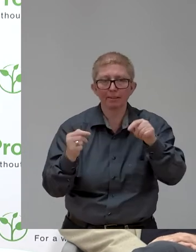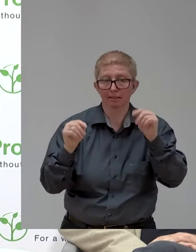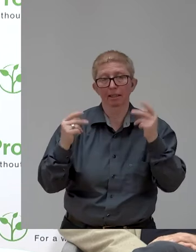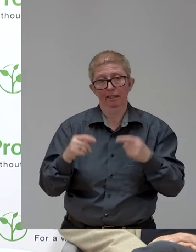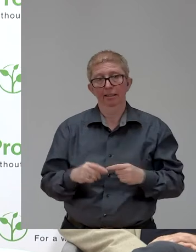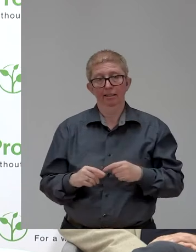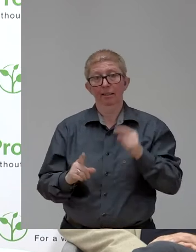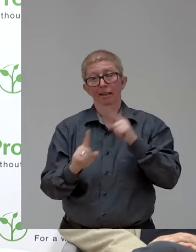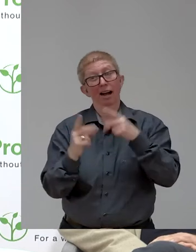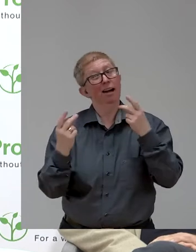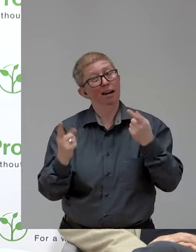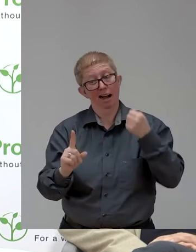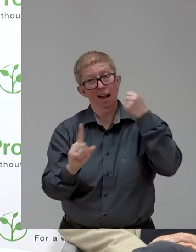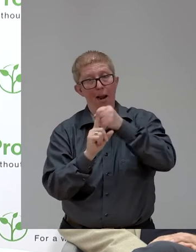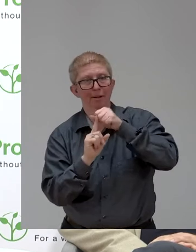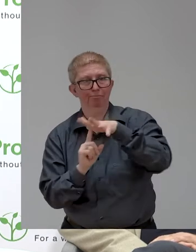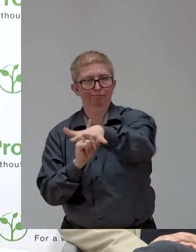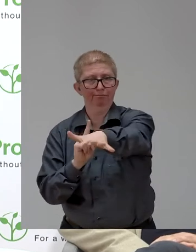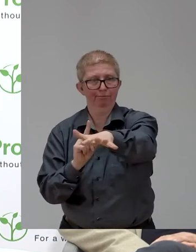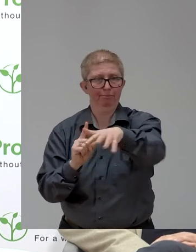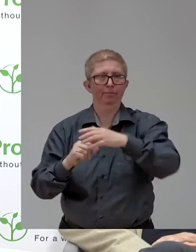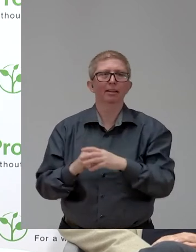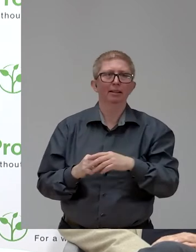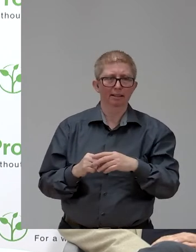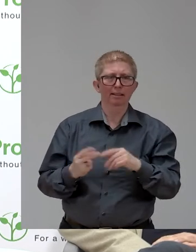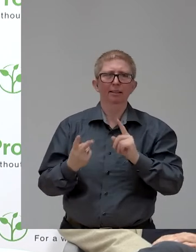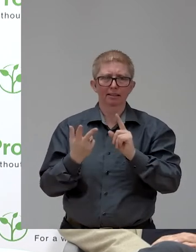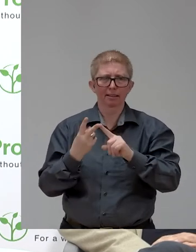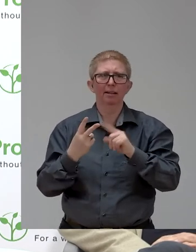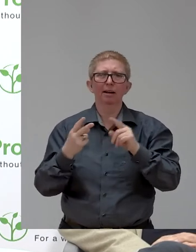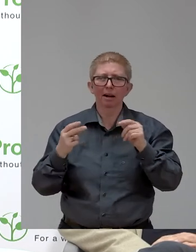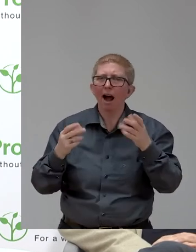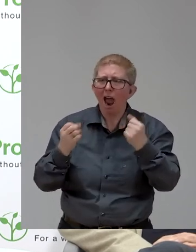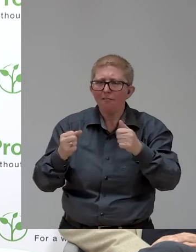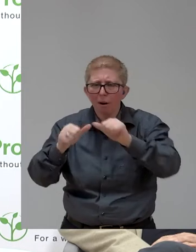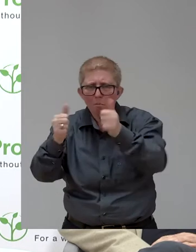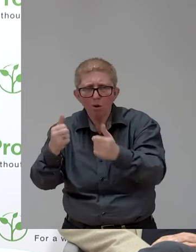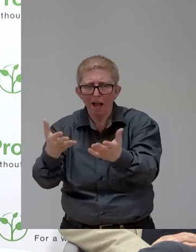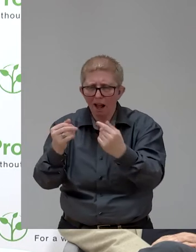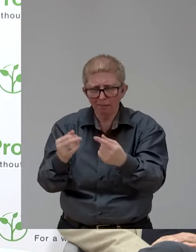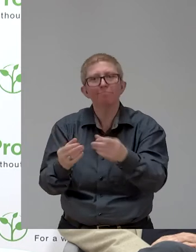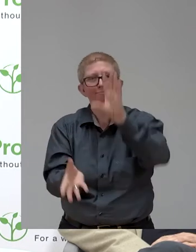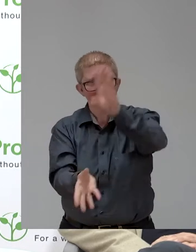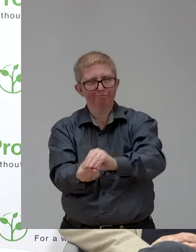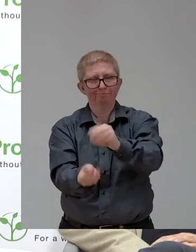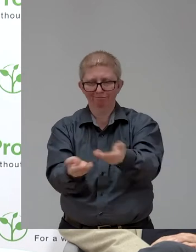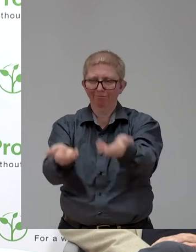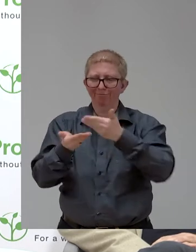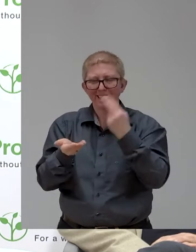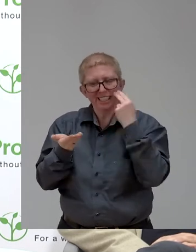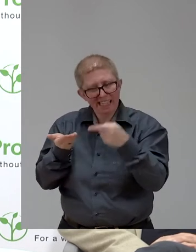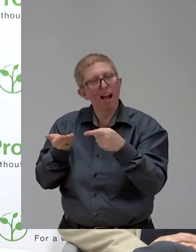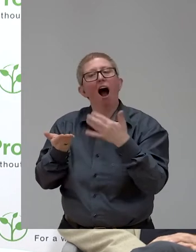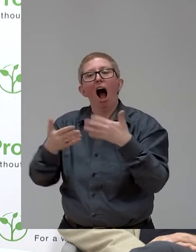We look for trusted models who have shown some results already, because for us, this is very, very important, as is the third